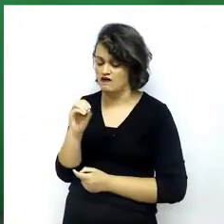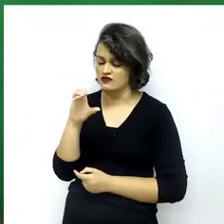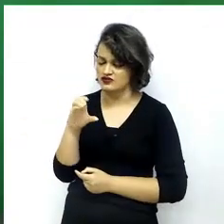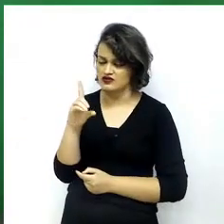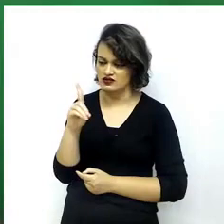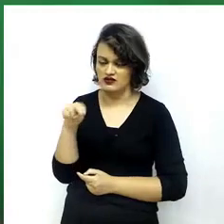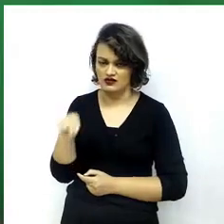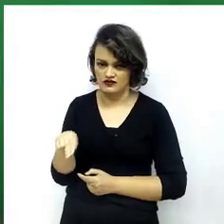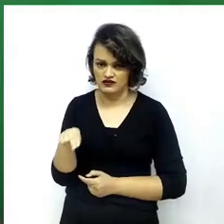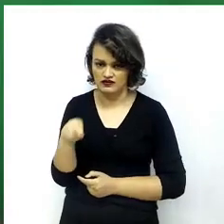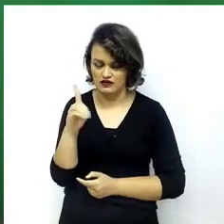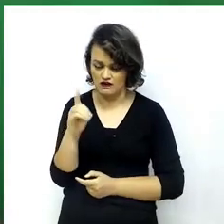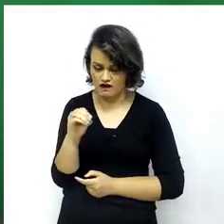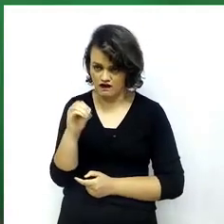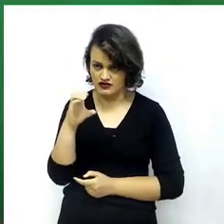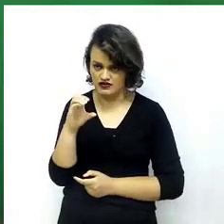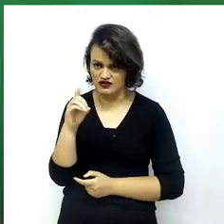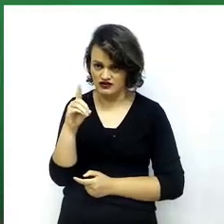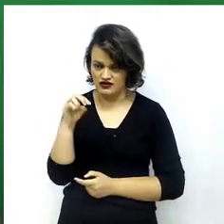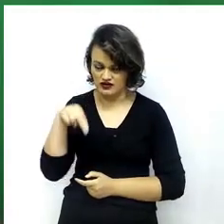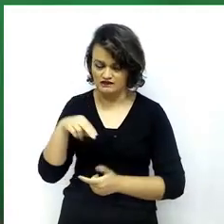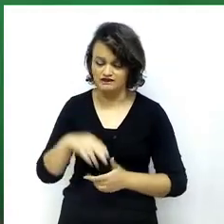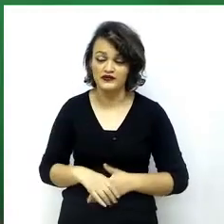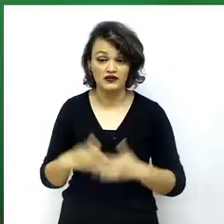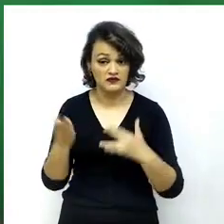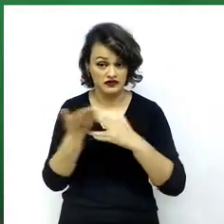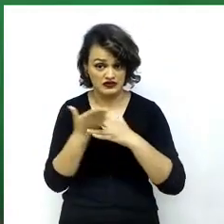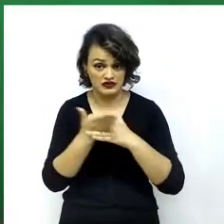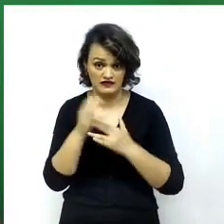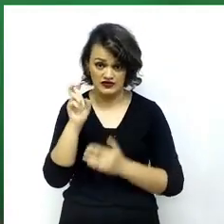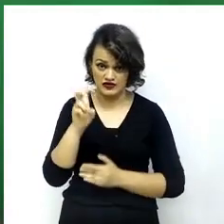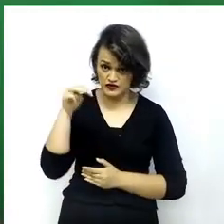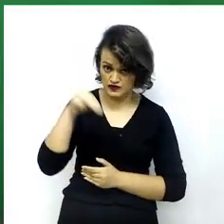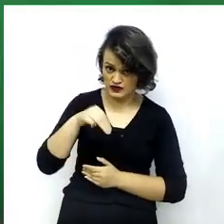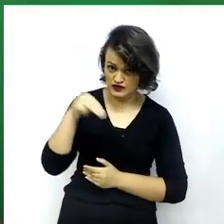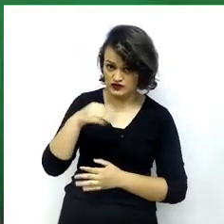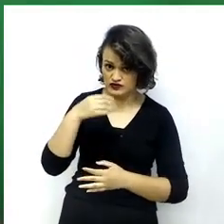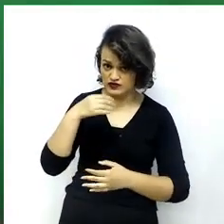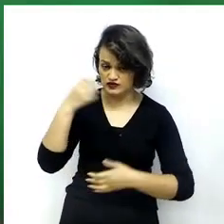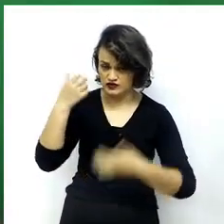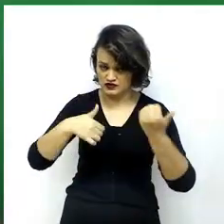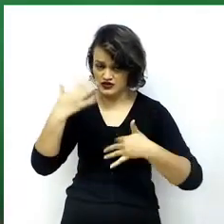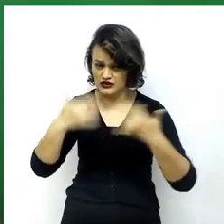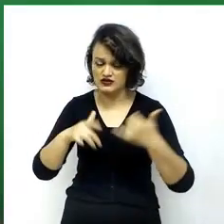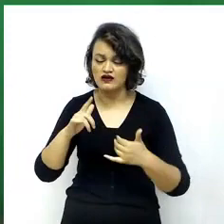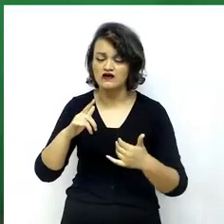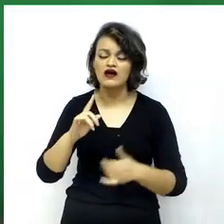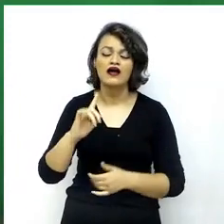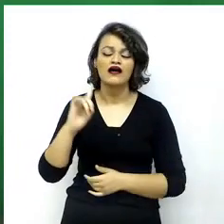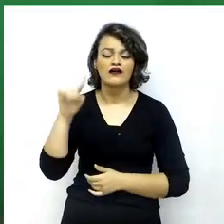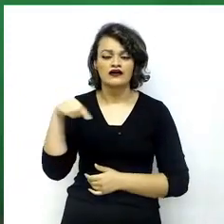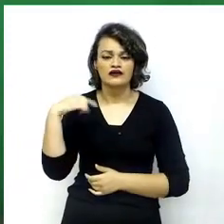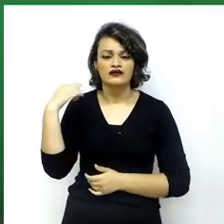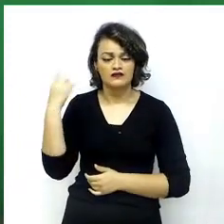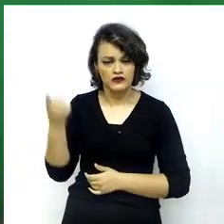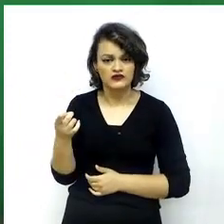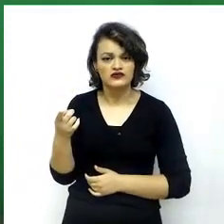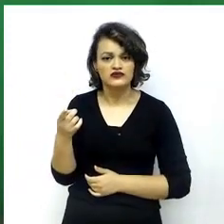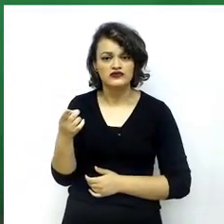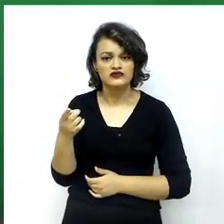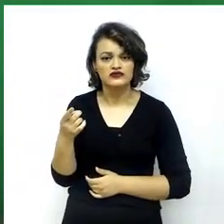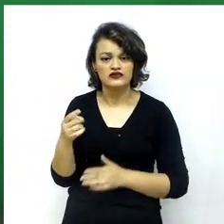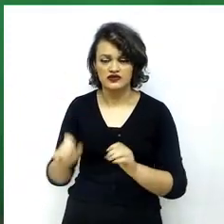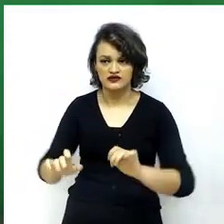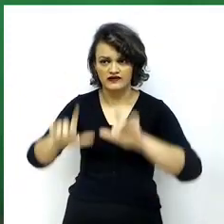We have now a long time of five minutes, if there are other observations here, before we proceed to